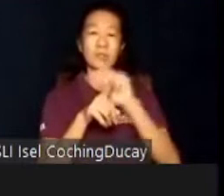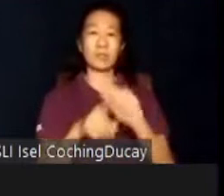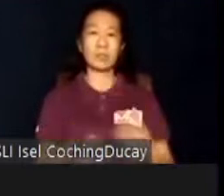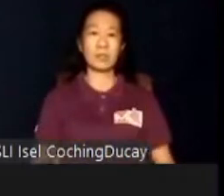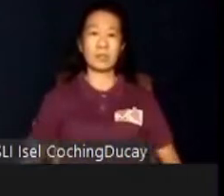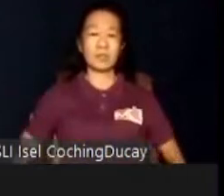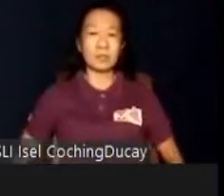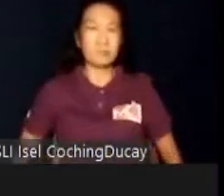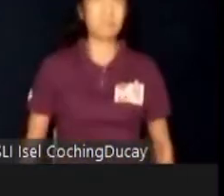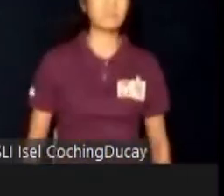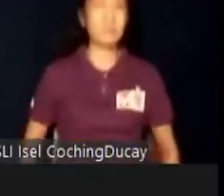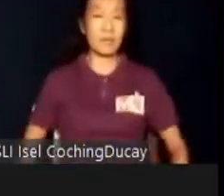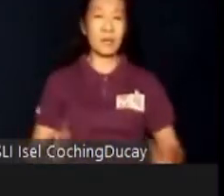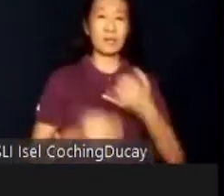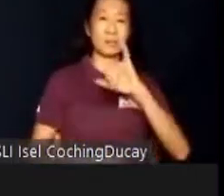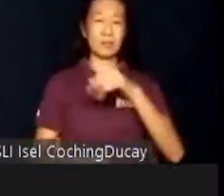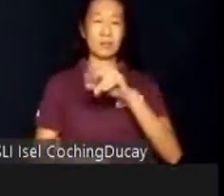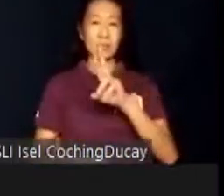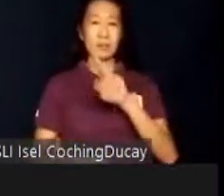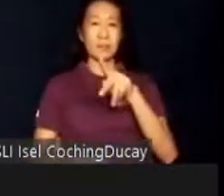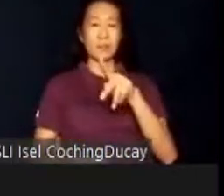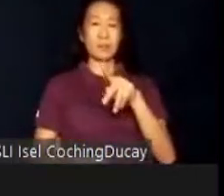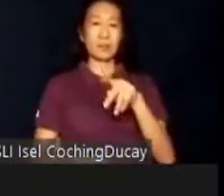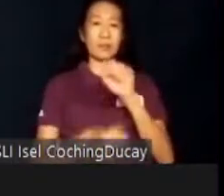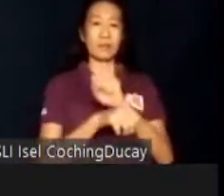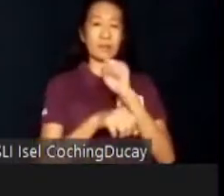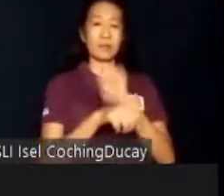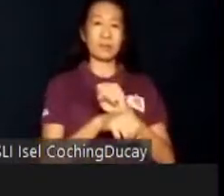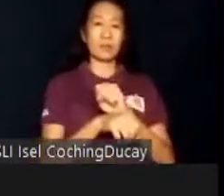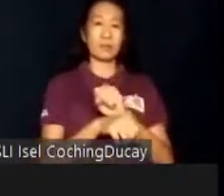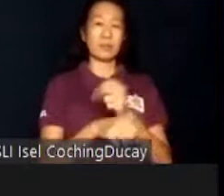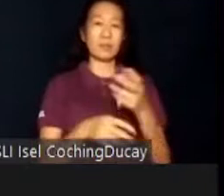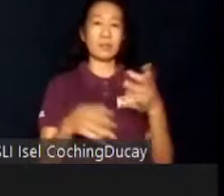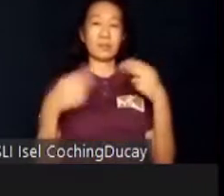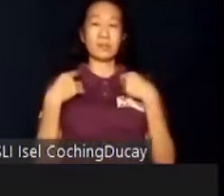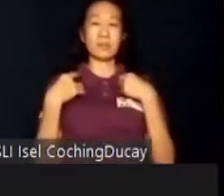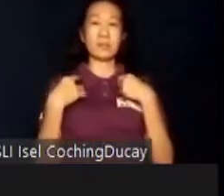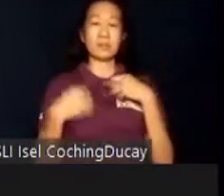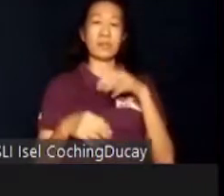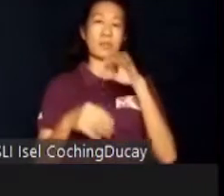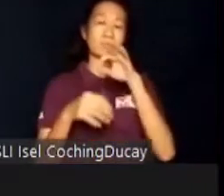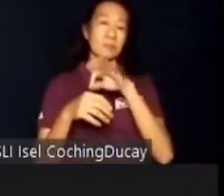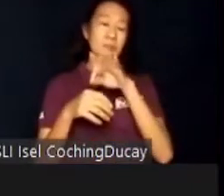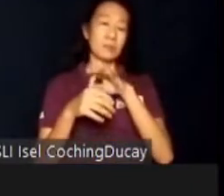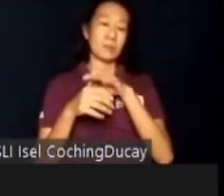Here are JRP students at work. They got modest monthly allowance for the work hours they render.